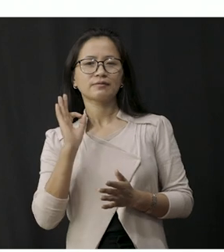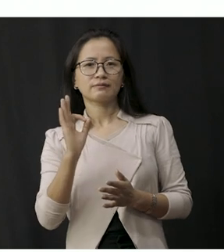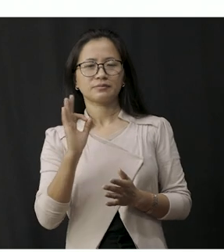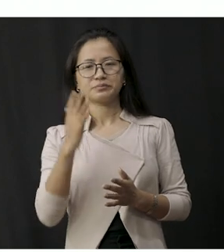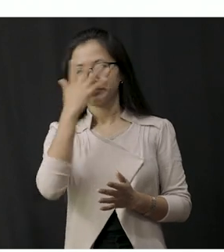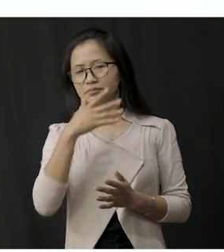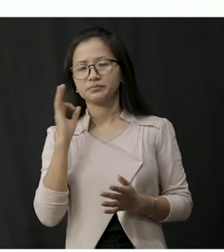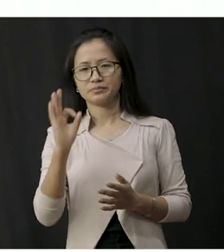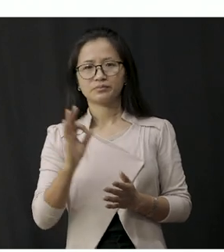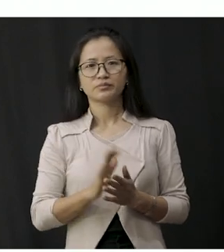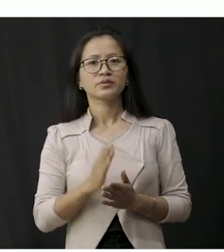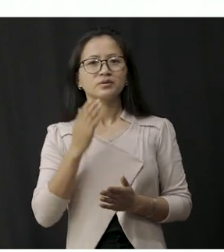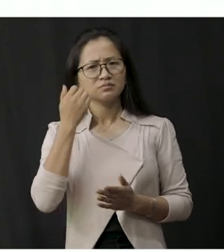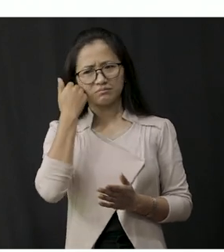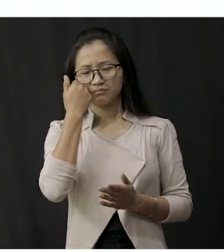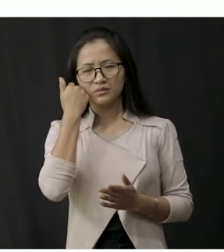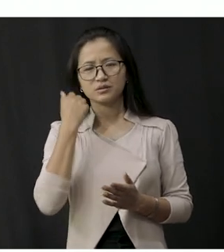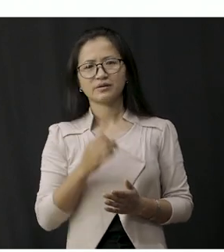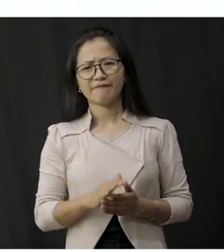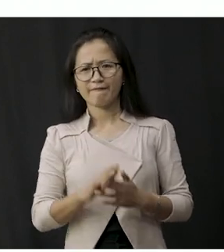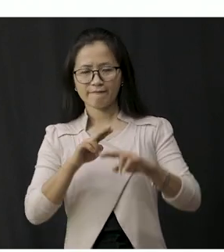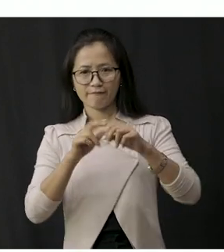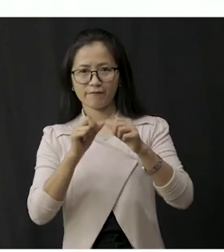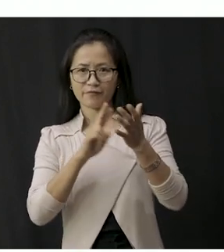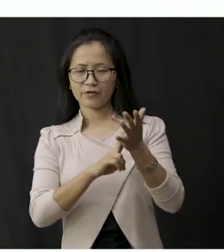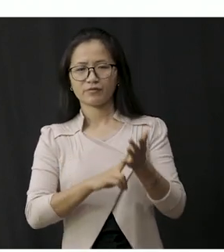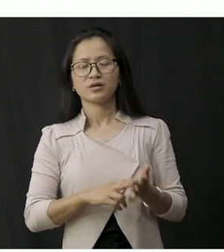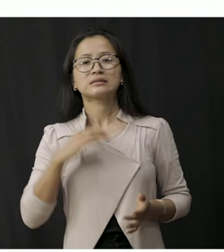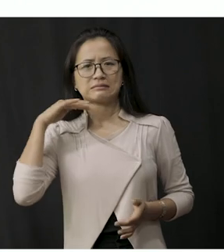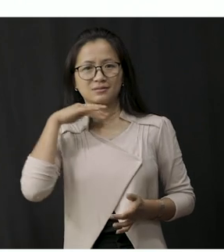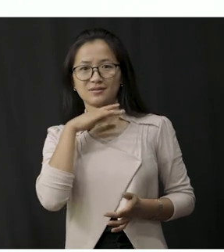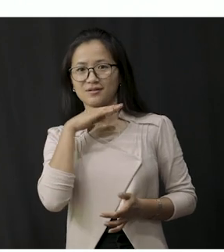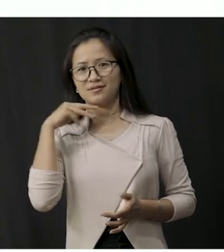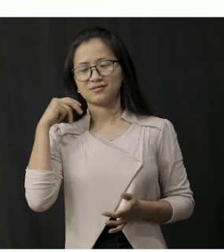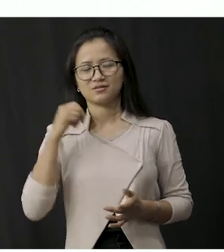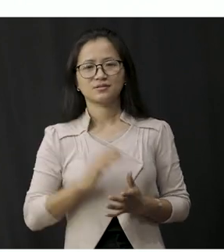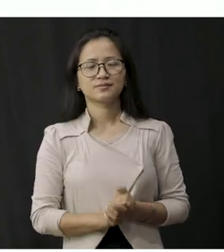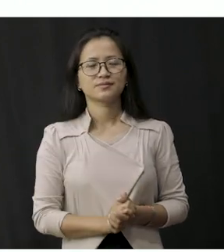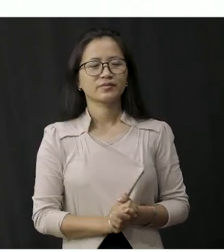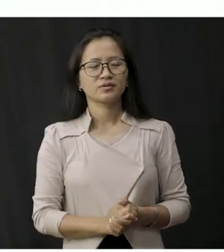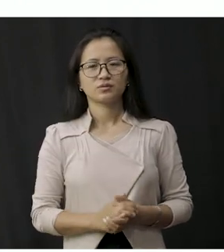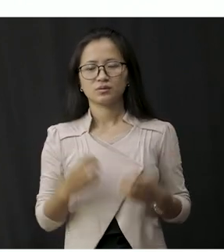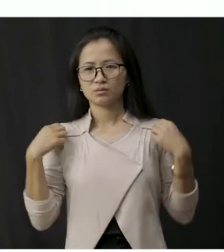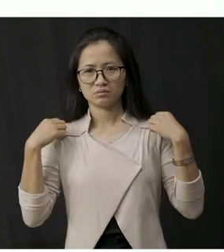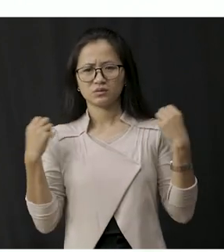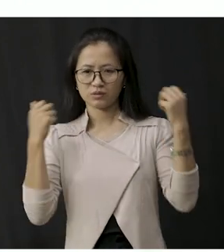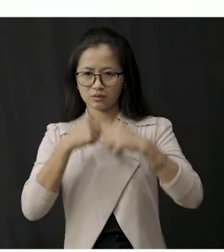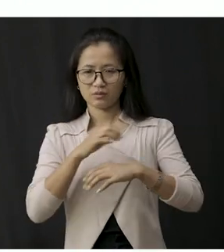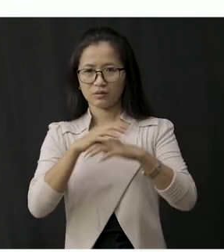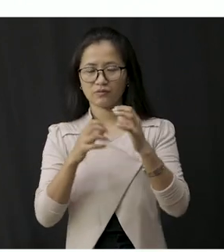happy because pink is her favorite color so students clothes we all know they cover our body